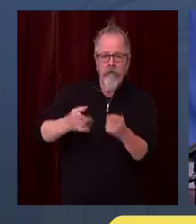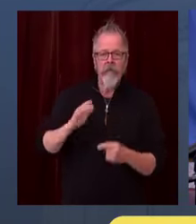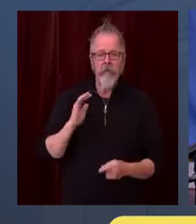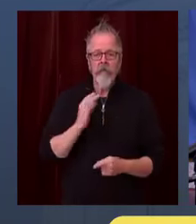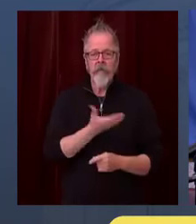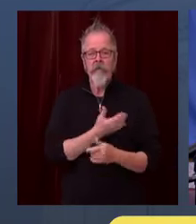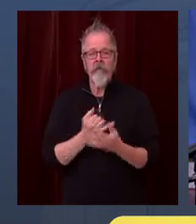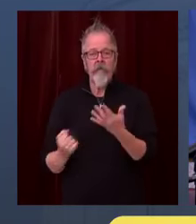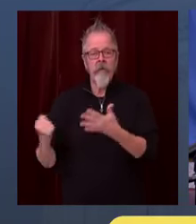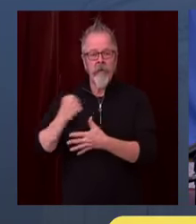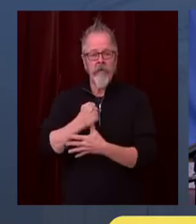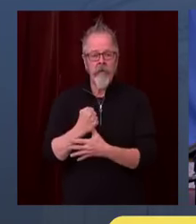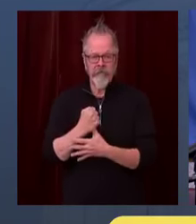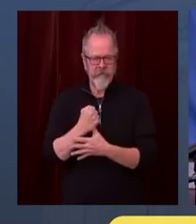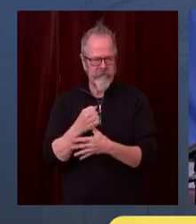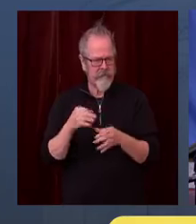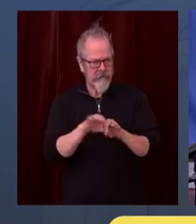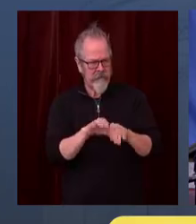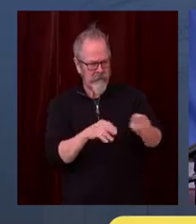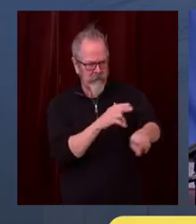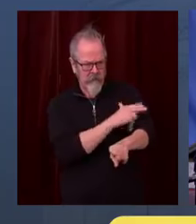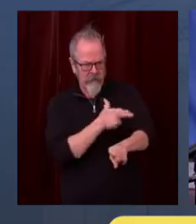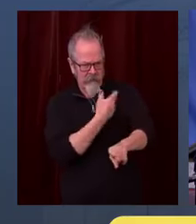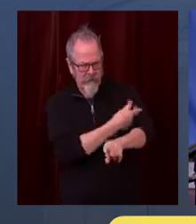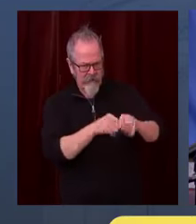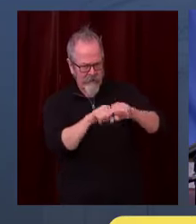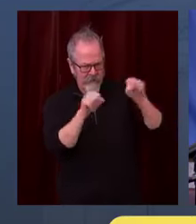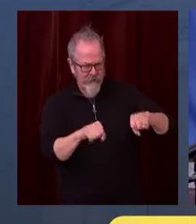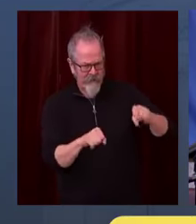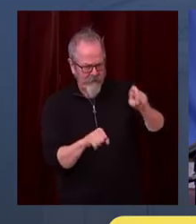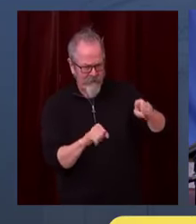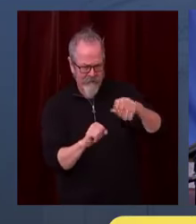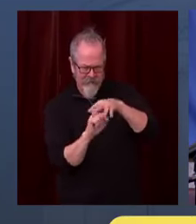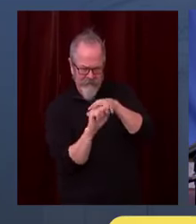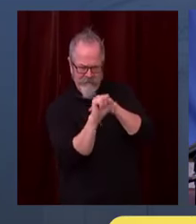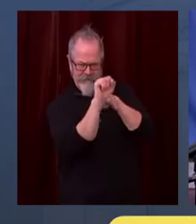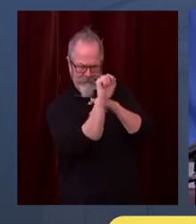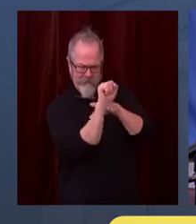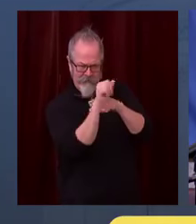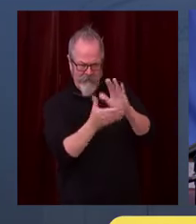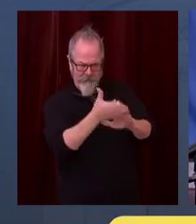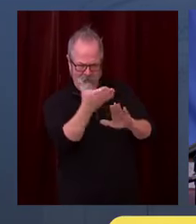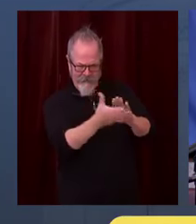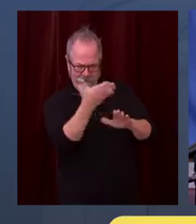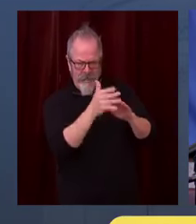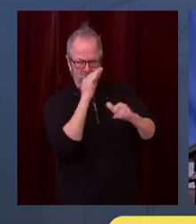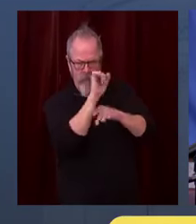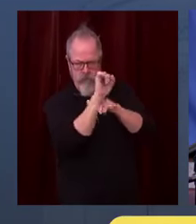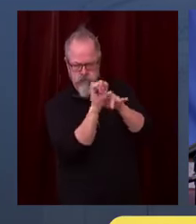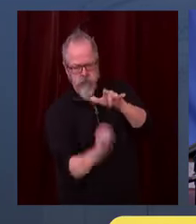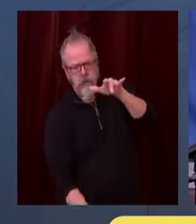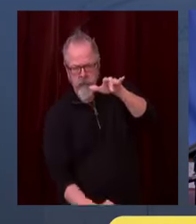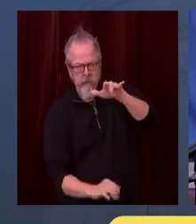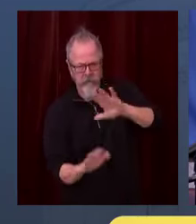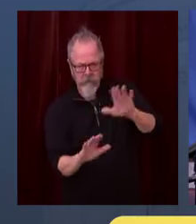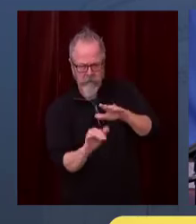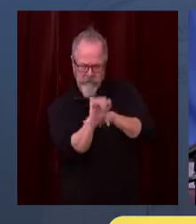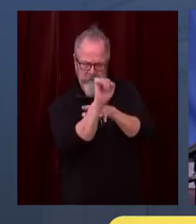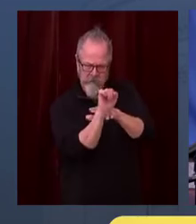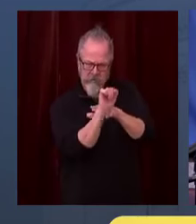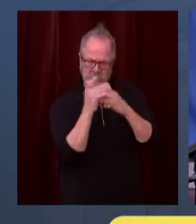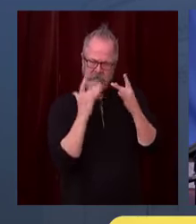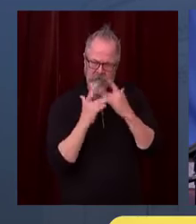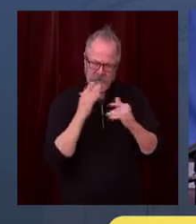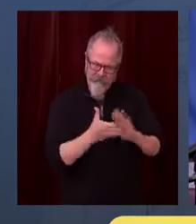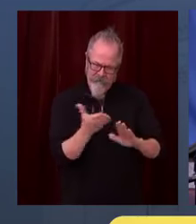concern for us. If the exponential growth of COVID-19 continues unmitigated, anyone